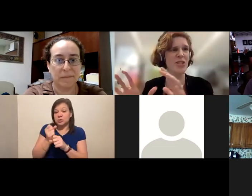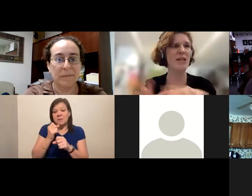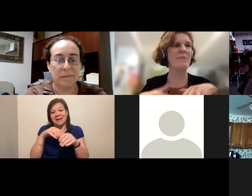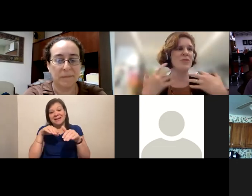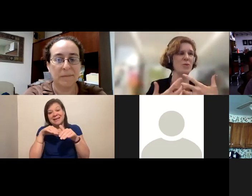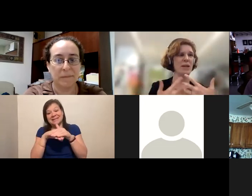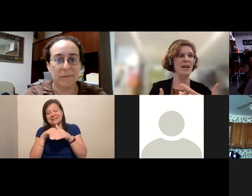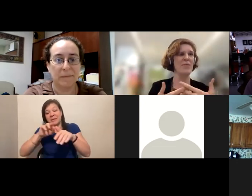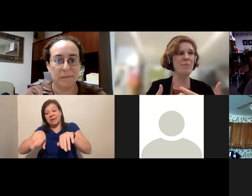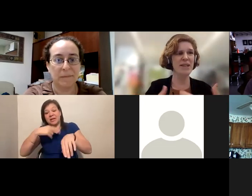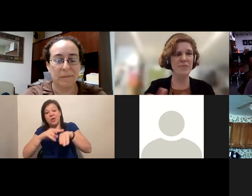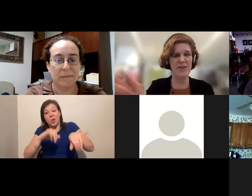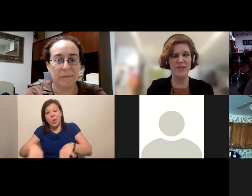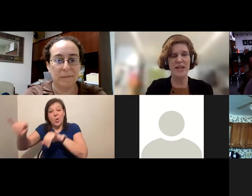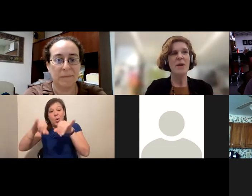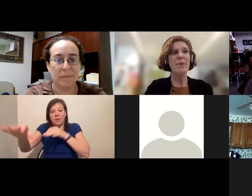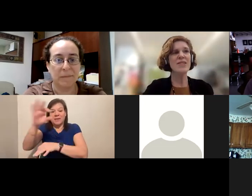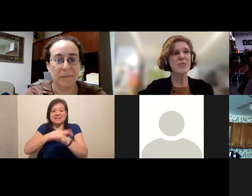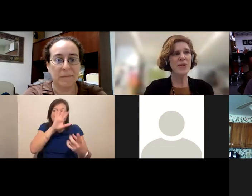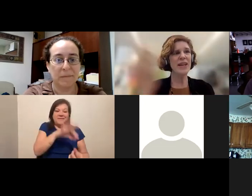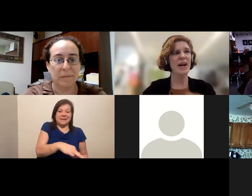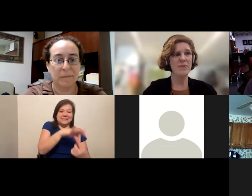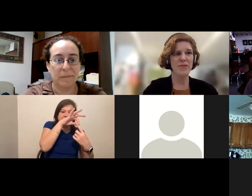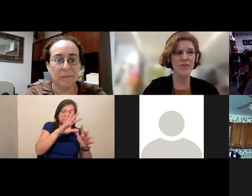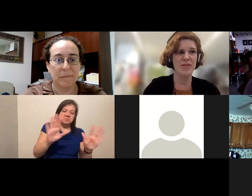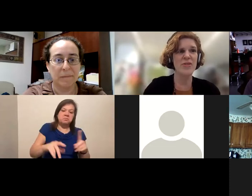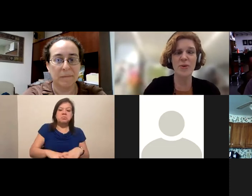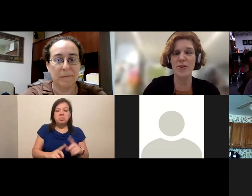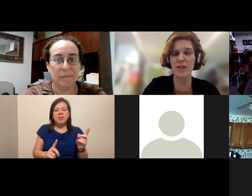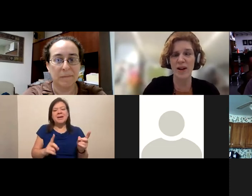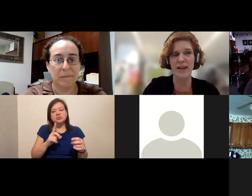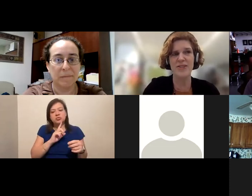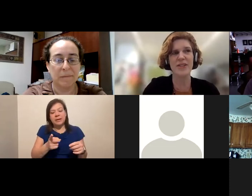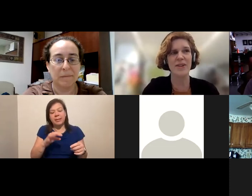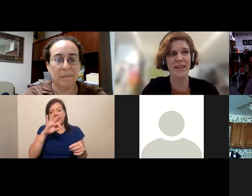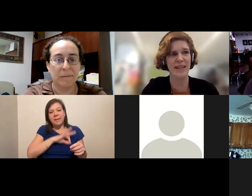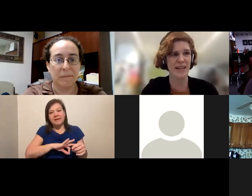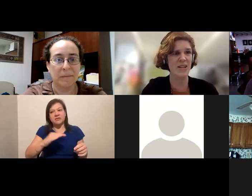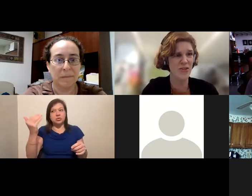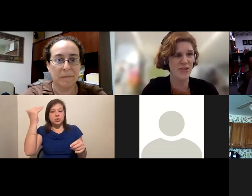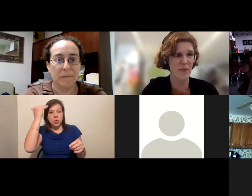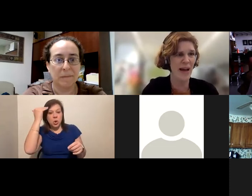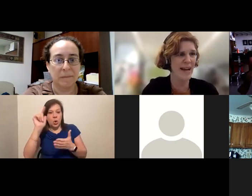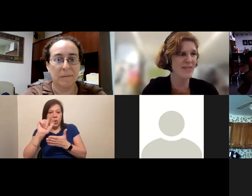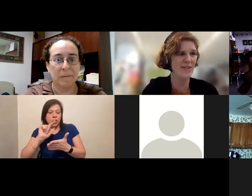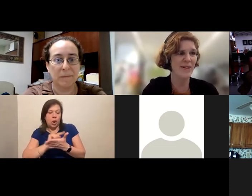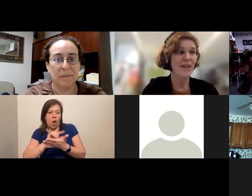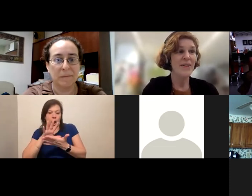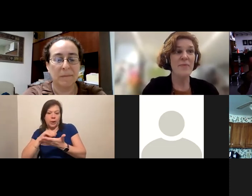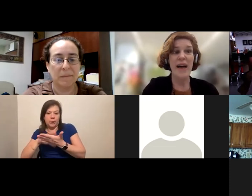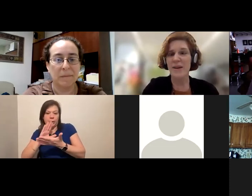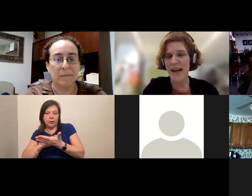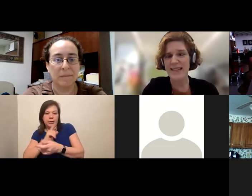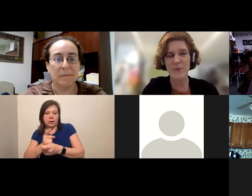exception. mean, there's so many other positive reasons, but it's really helpful to know the law and to learn it in an interesting way. And so